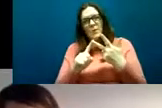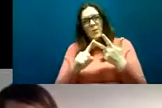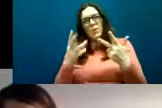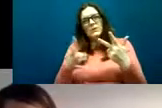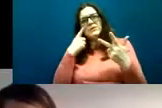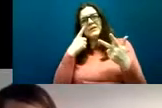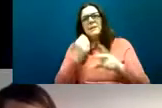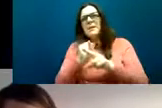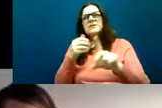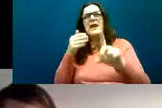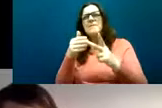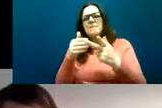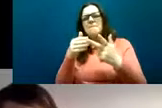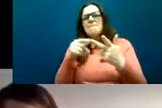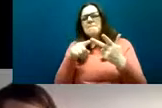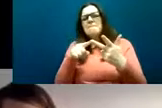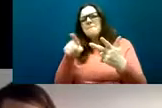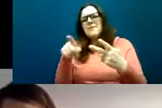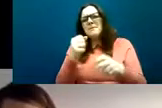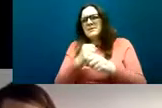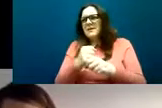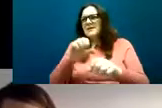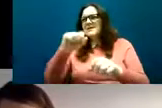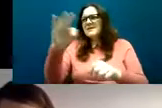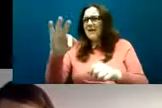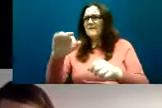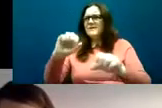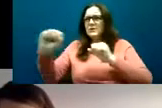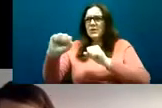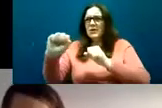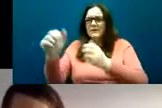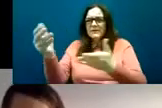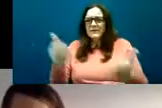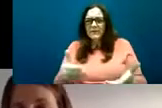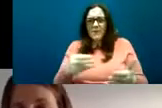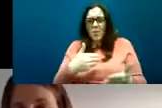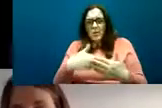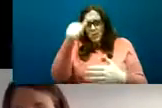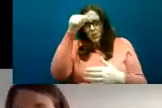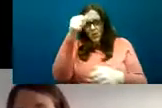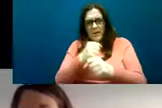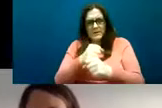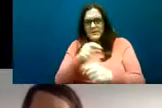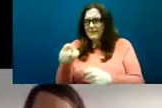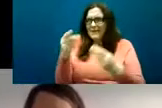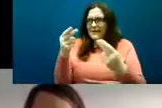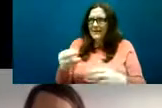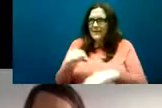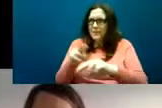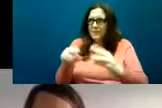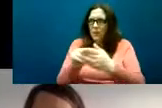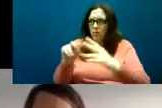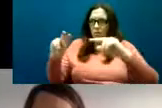context to see what they knew about the needs of people with autism and also to explore their own needs in relation to training